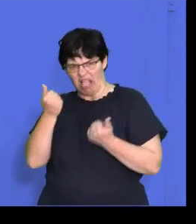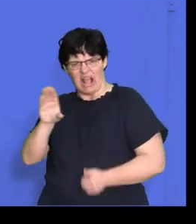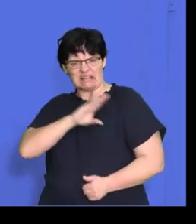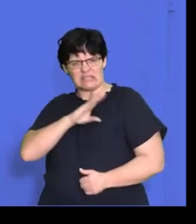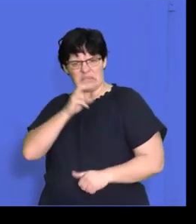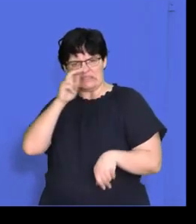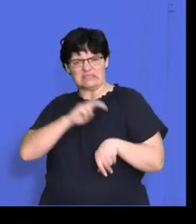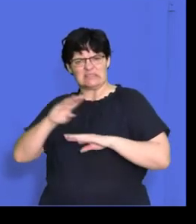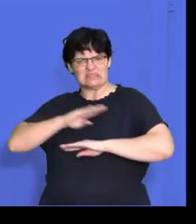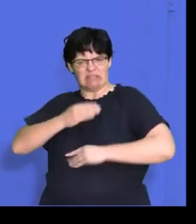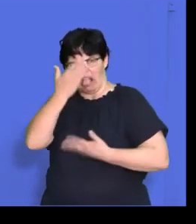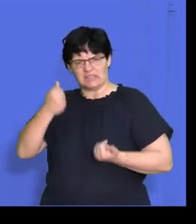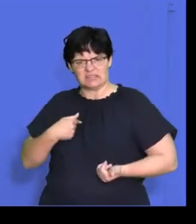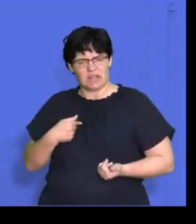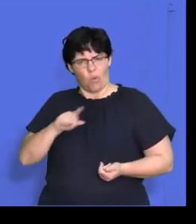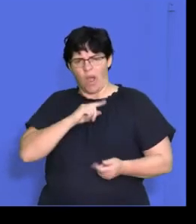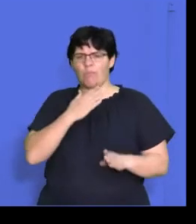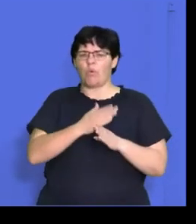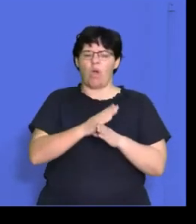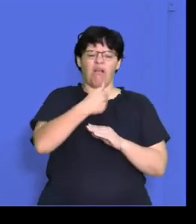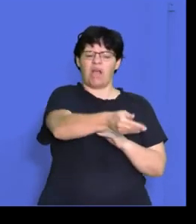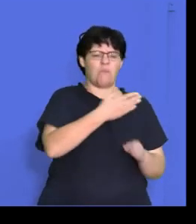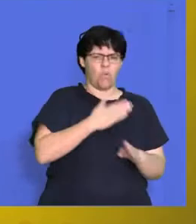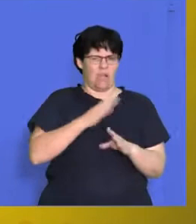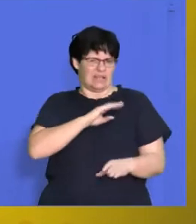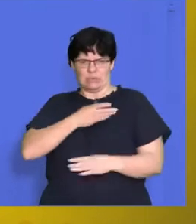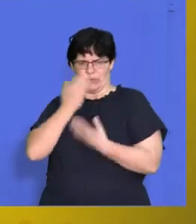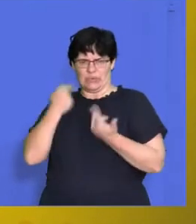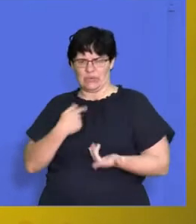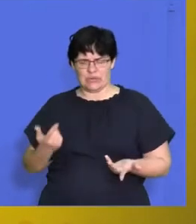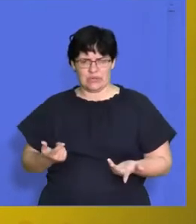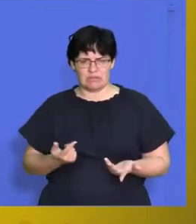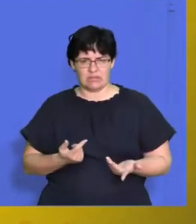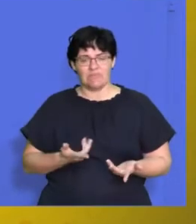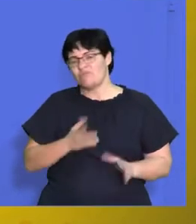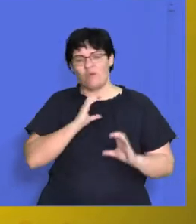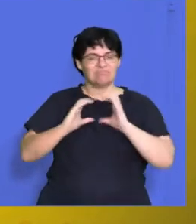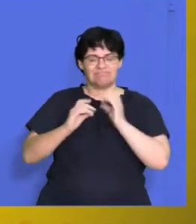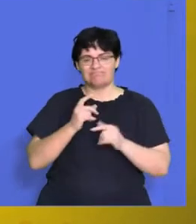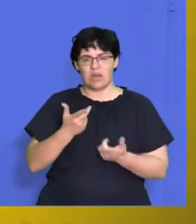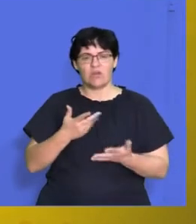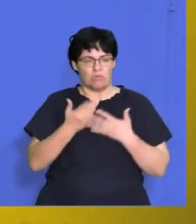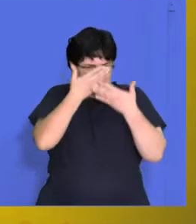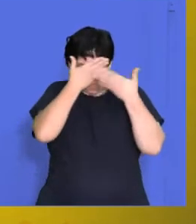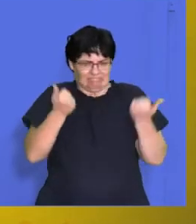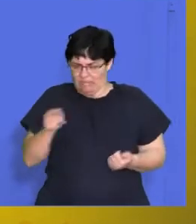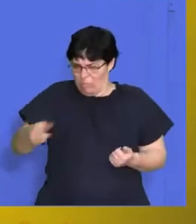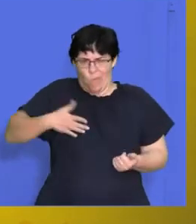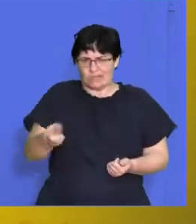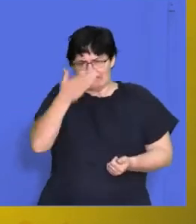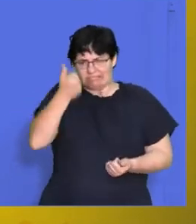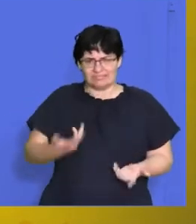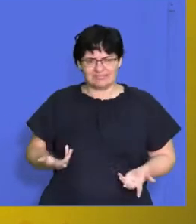their needs so if you're just working behind a screen and you don't interact with your customers you actually don't know what they want